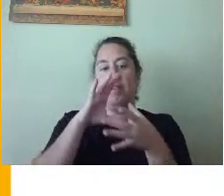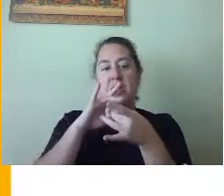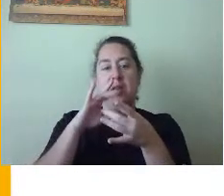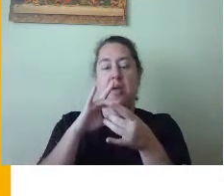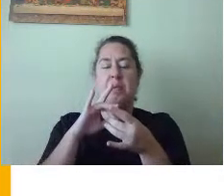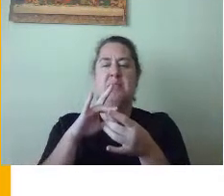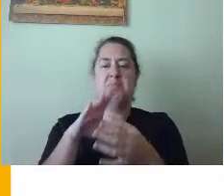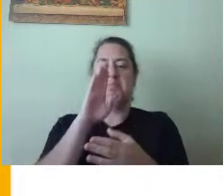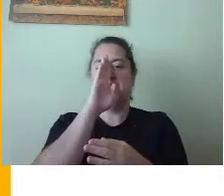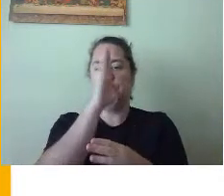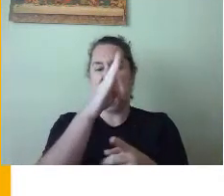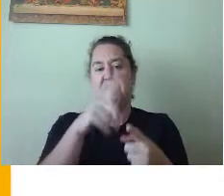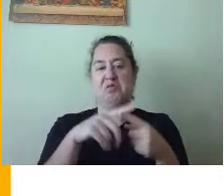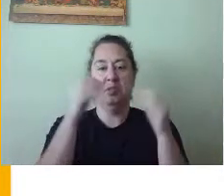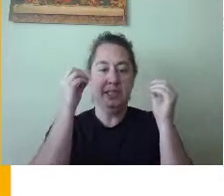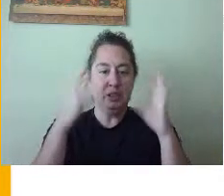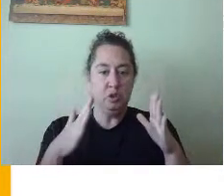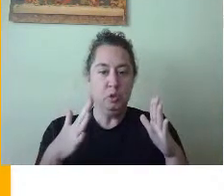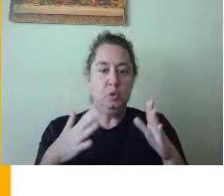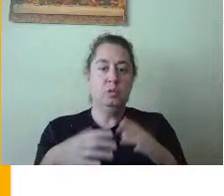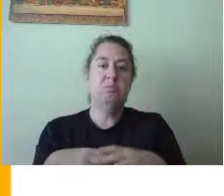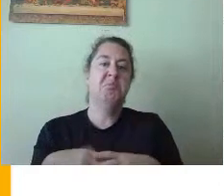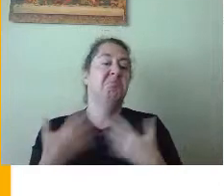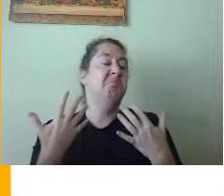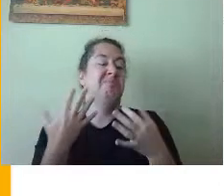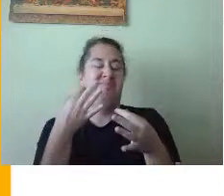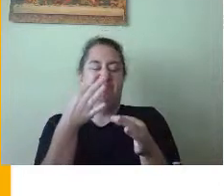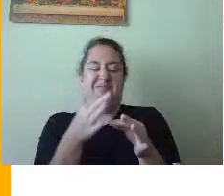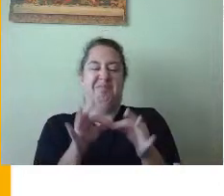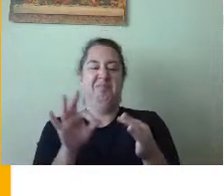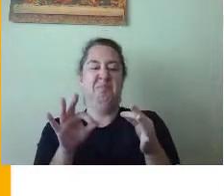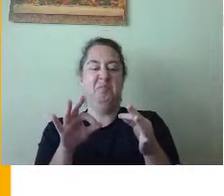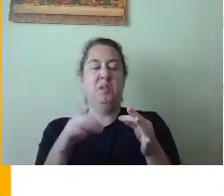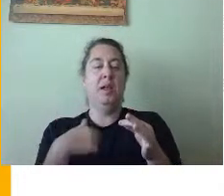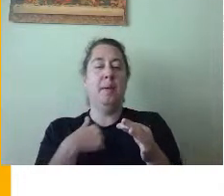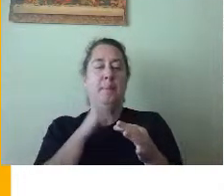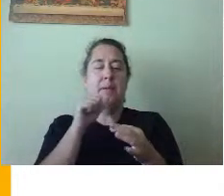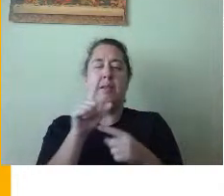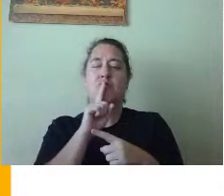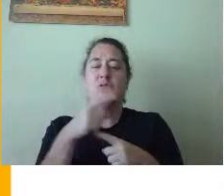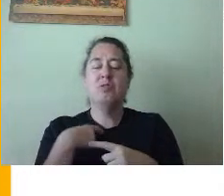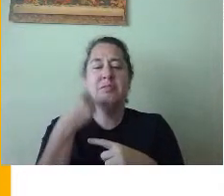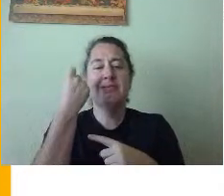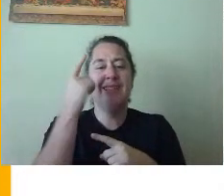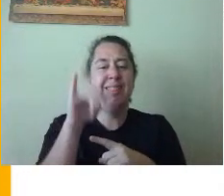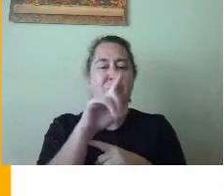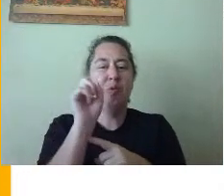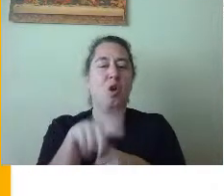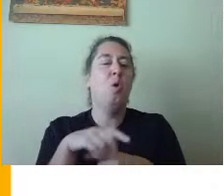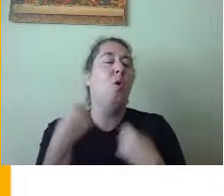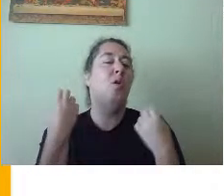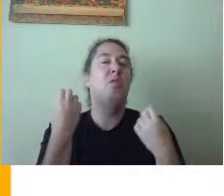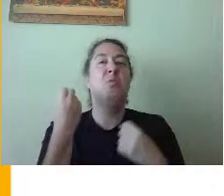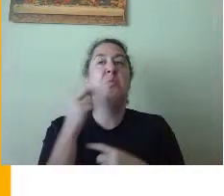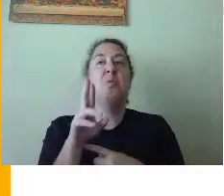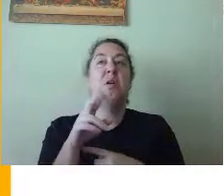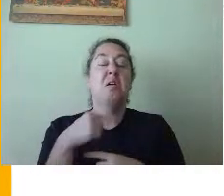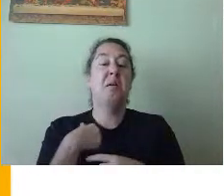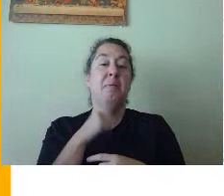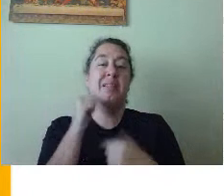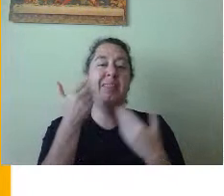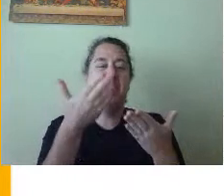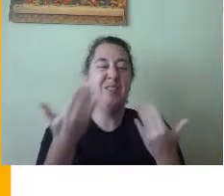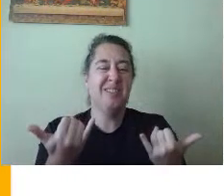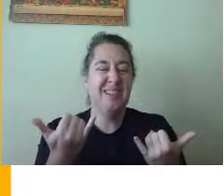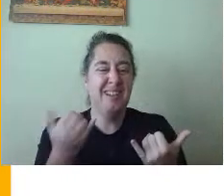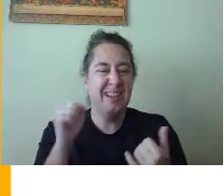speak directly to the teacher, and it can be something simple as, I'm not quite sure I understand the question, or I wasn't there today.